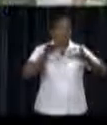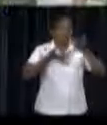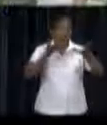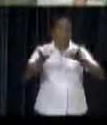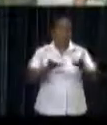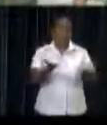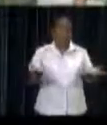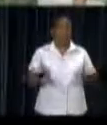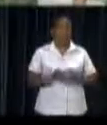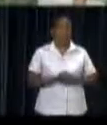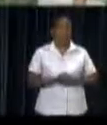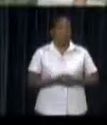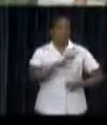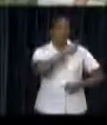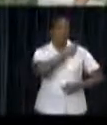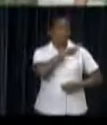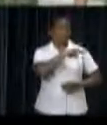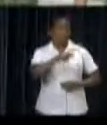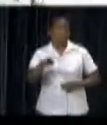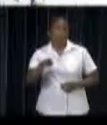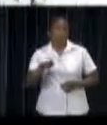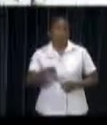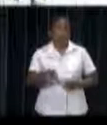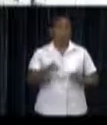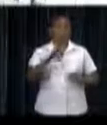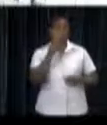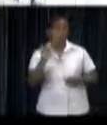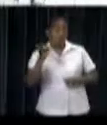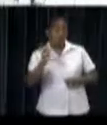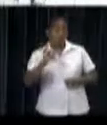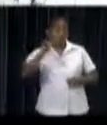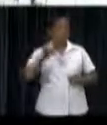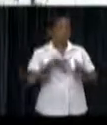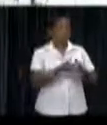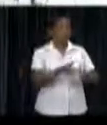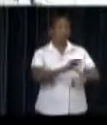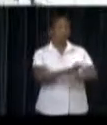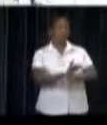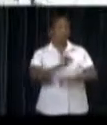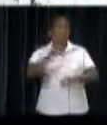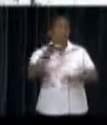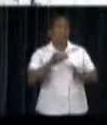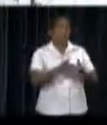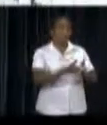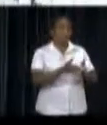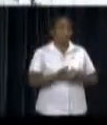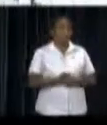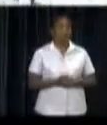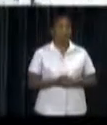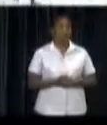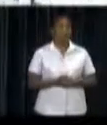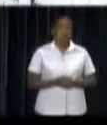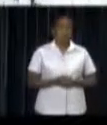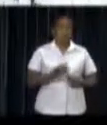Major General Rudy Rupplao also confirmed the arrival of the vessel, and he is happy with the